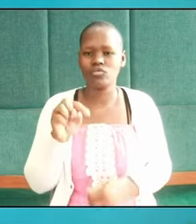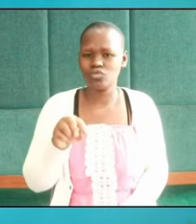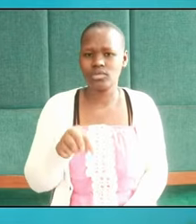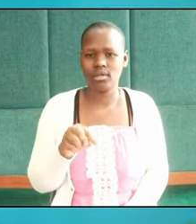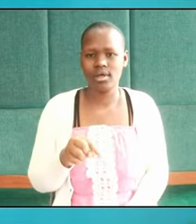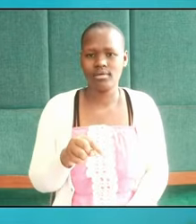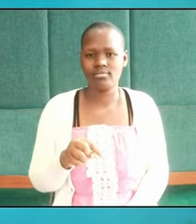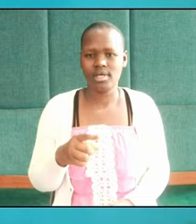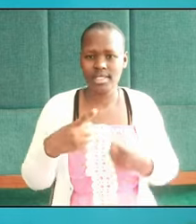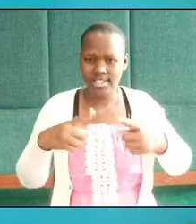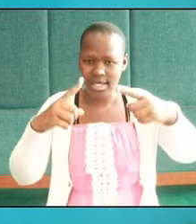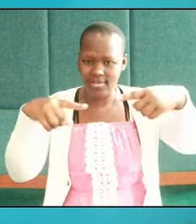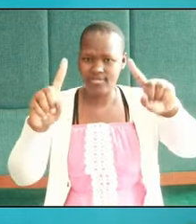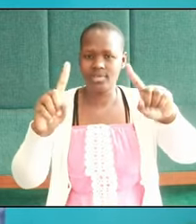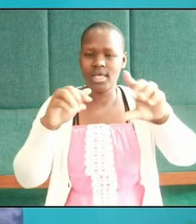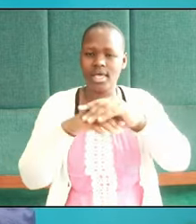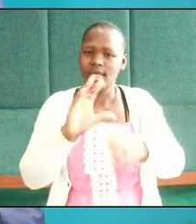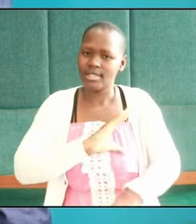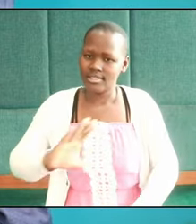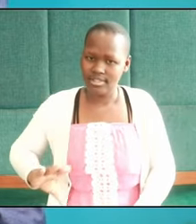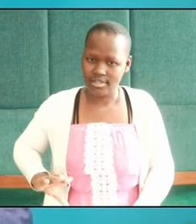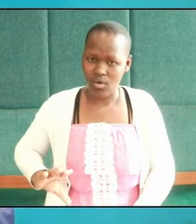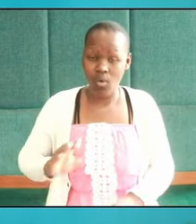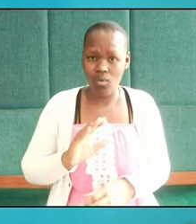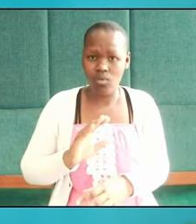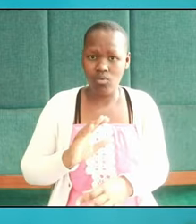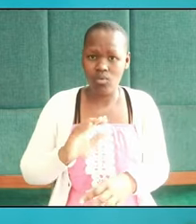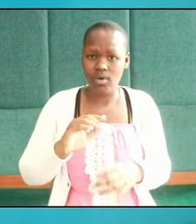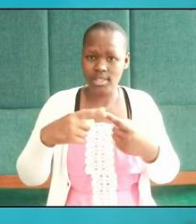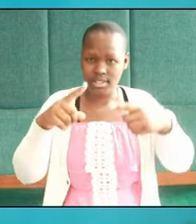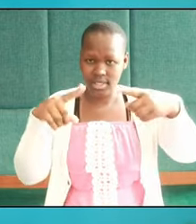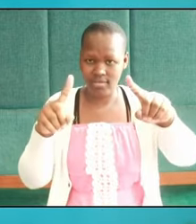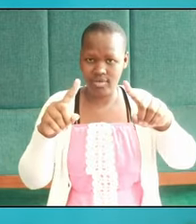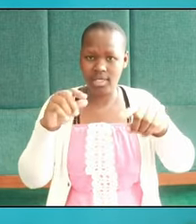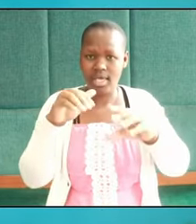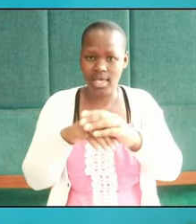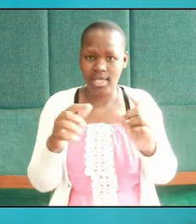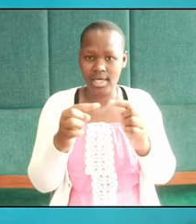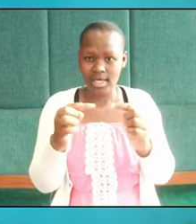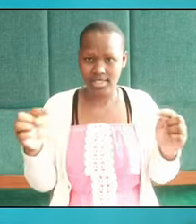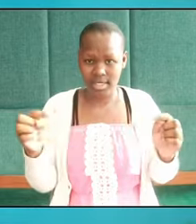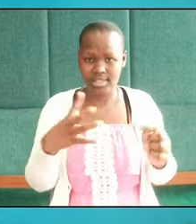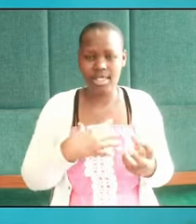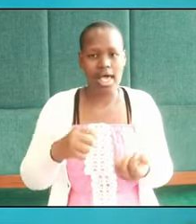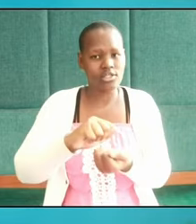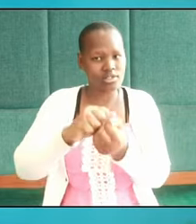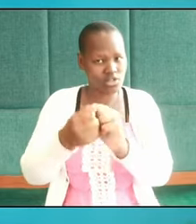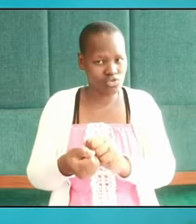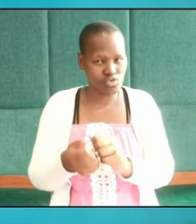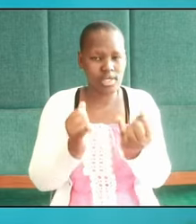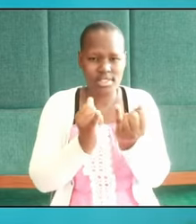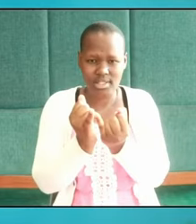thriving in crisis and transitions. This Sabbath